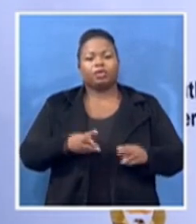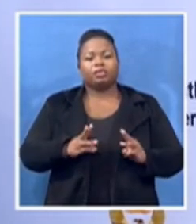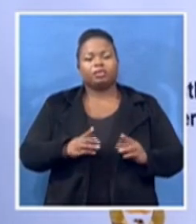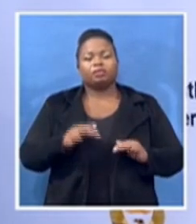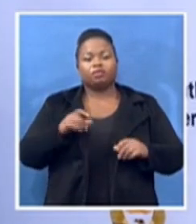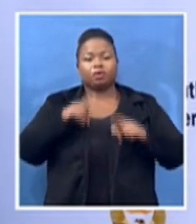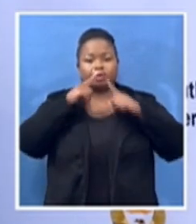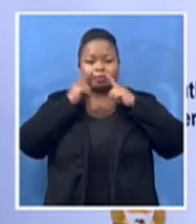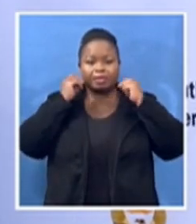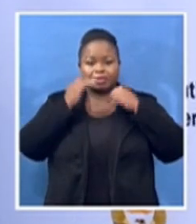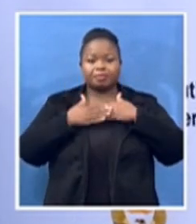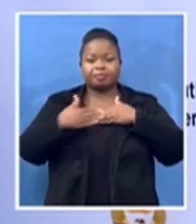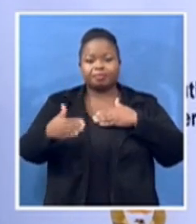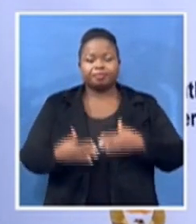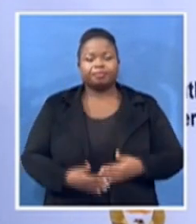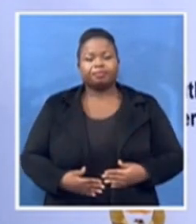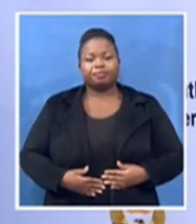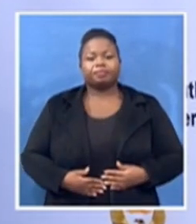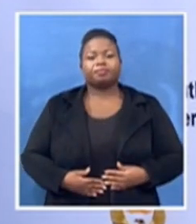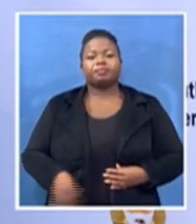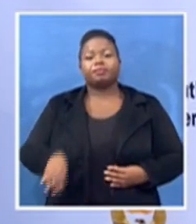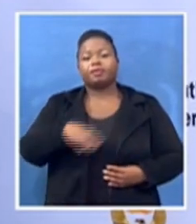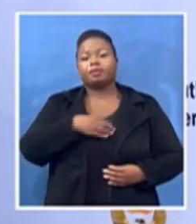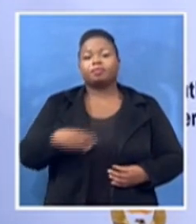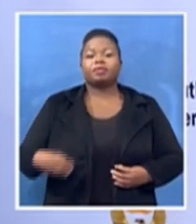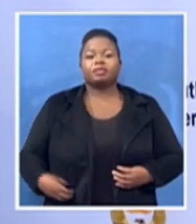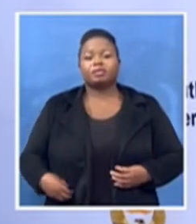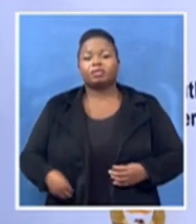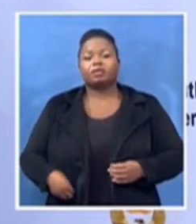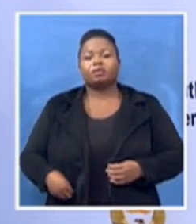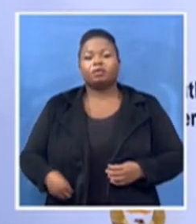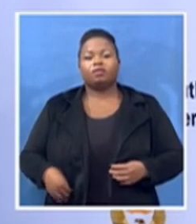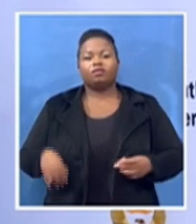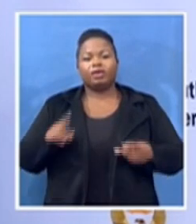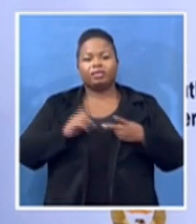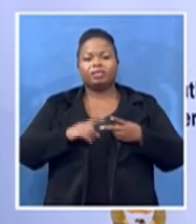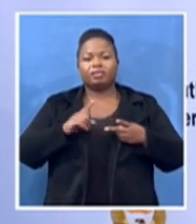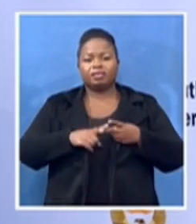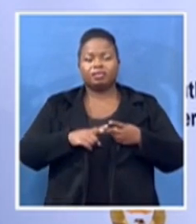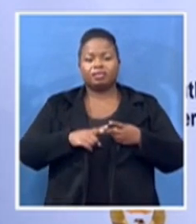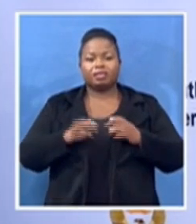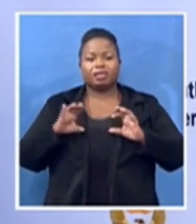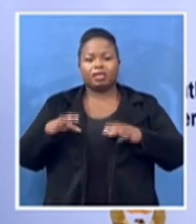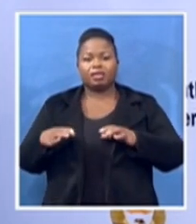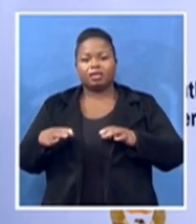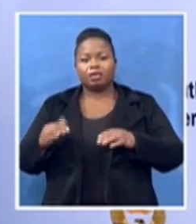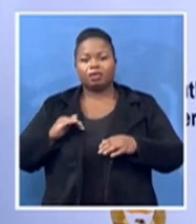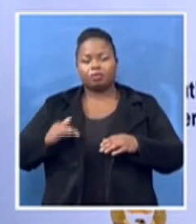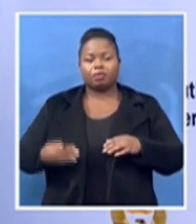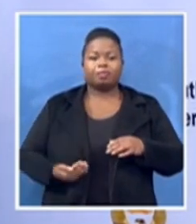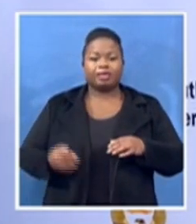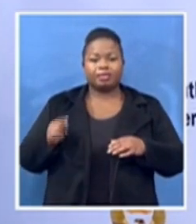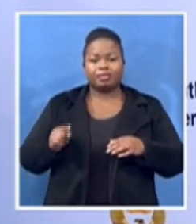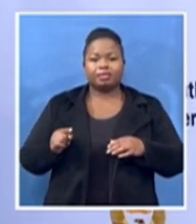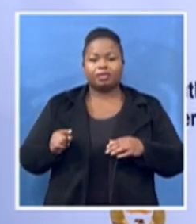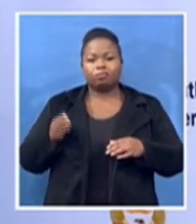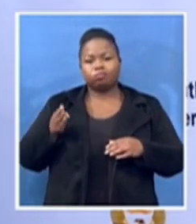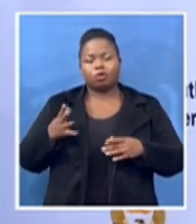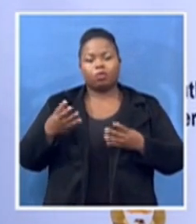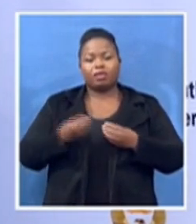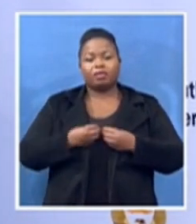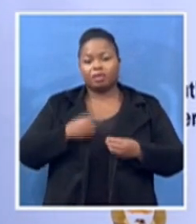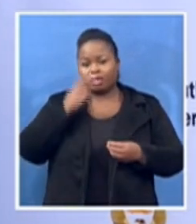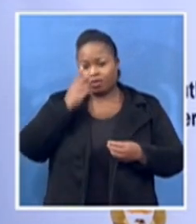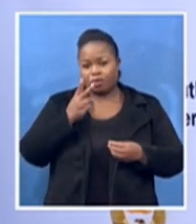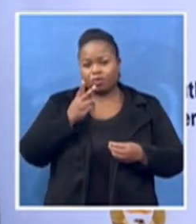with us and I know that there's that item of the video but we we we we we